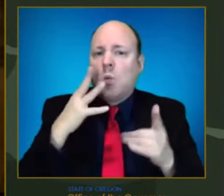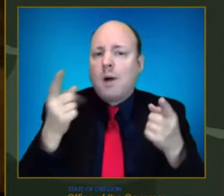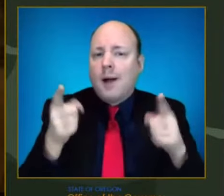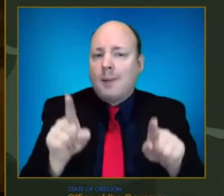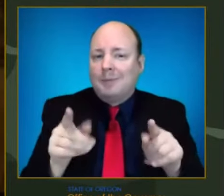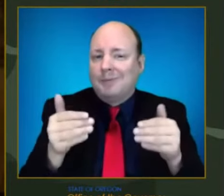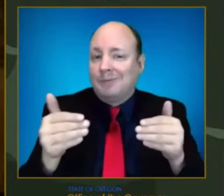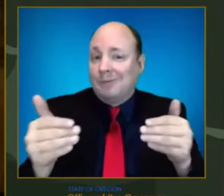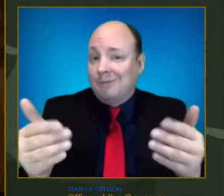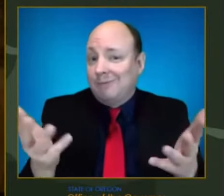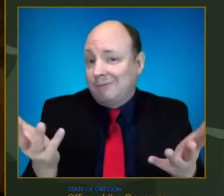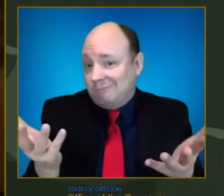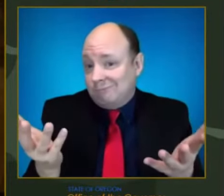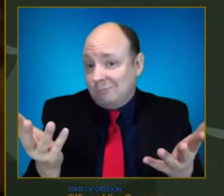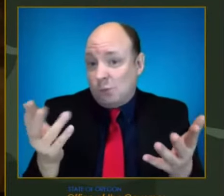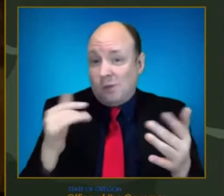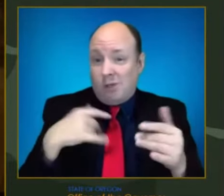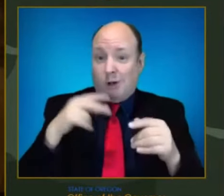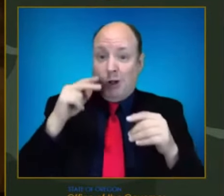out in the last 24 hours.